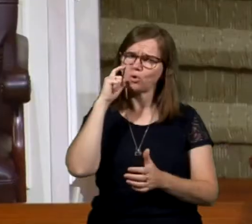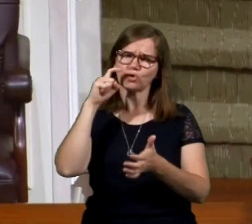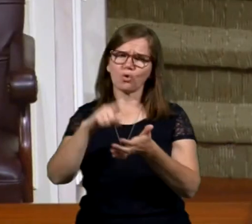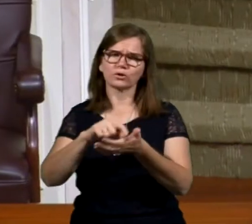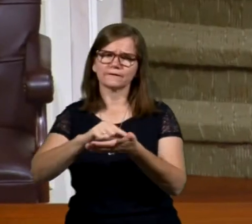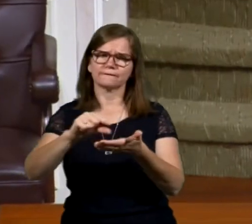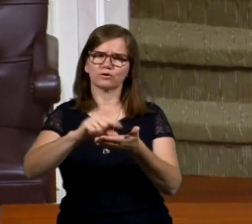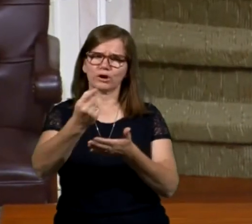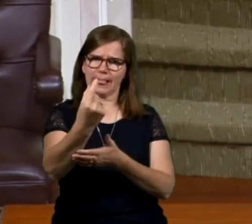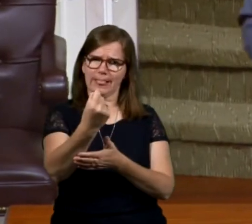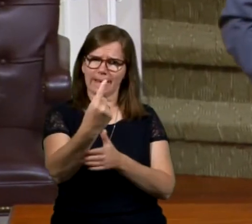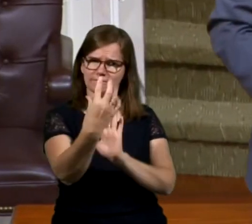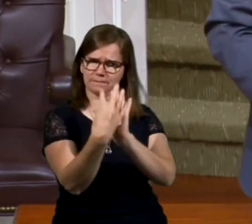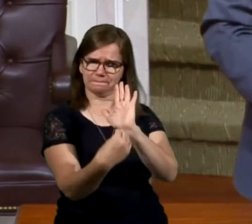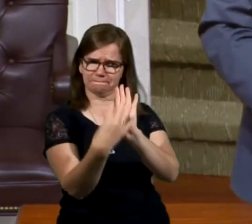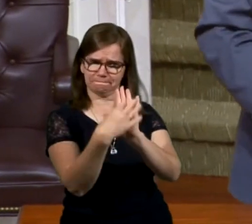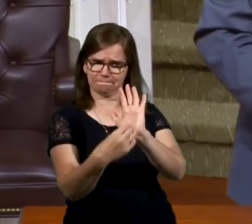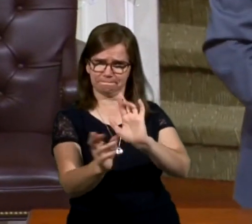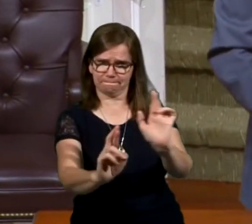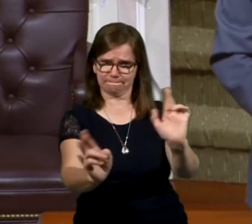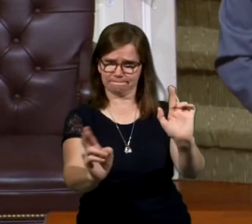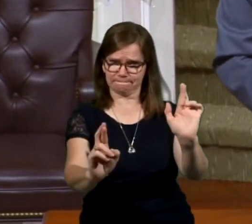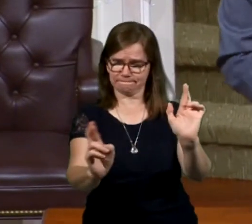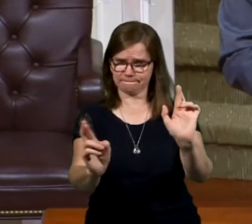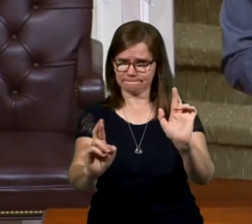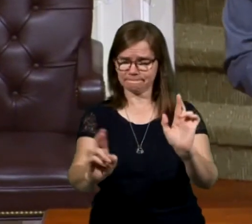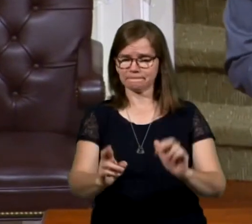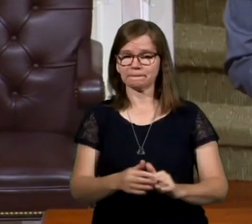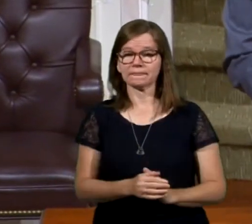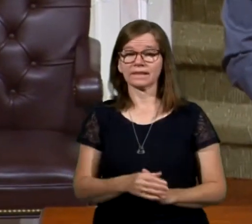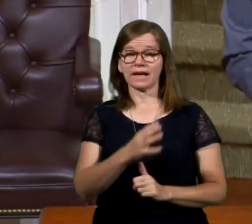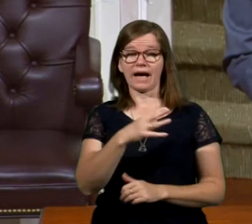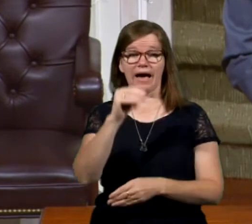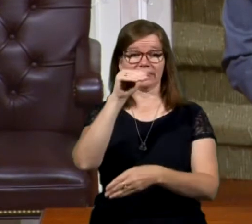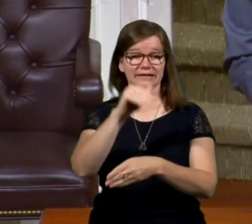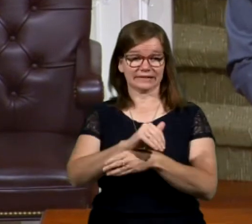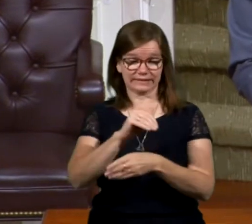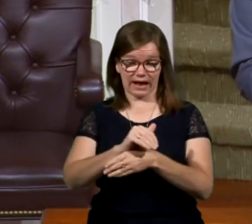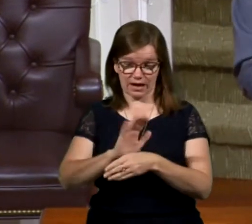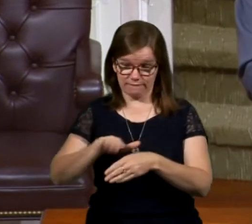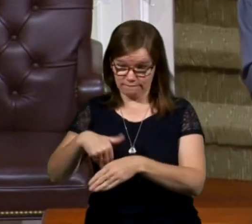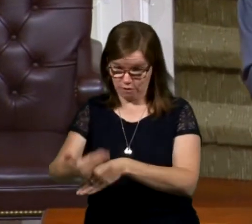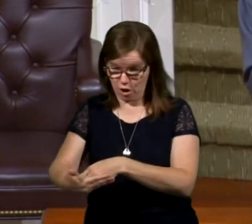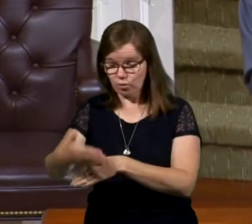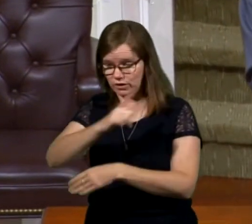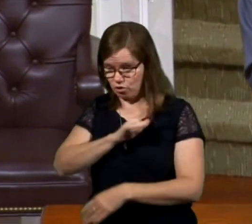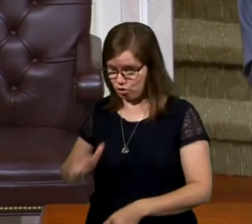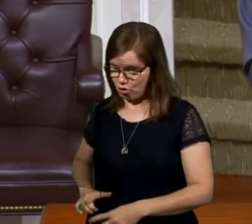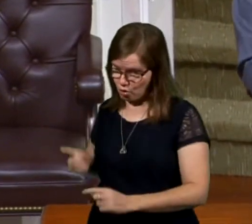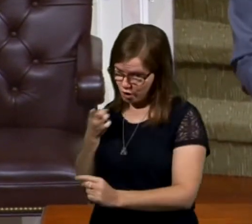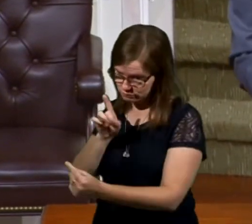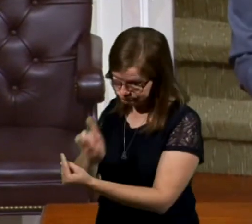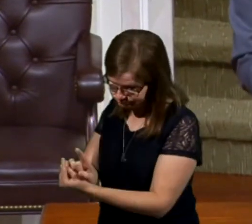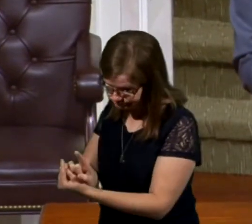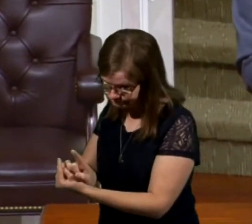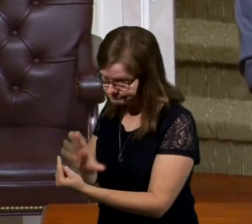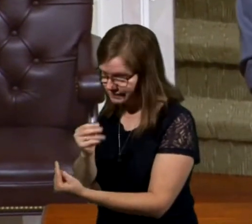11. Can you read it out loud with me, everybody, would you please? And the night following, the Lord stood by him.